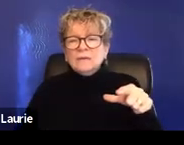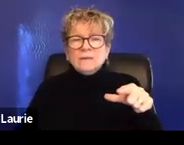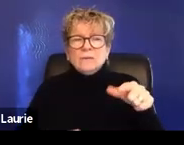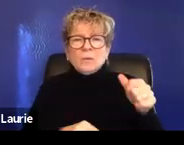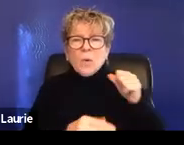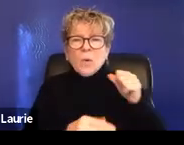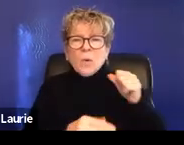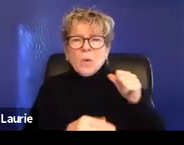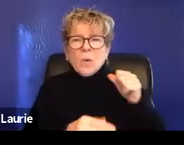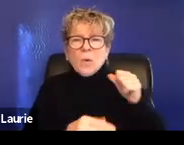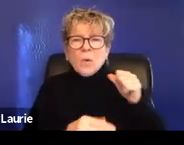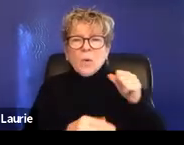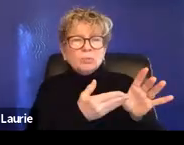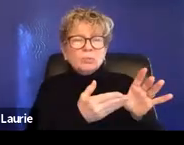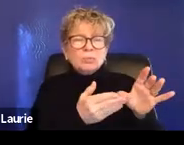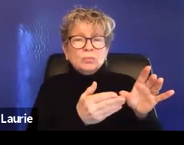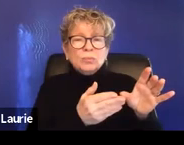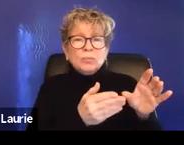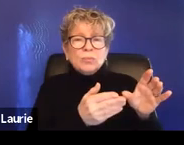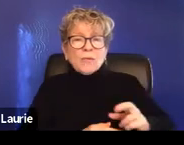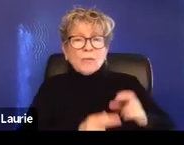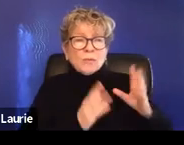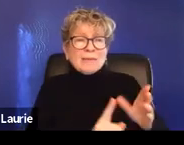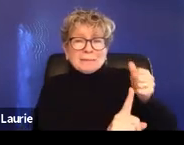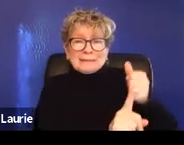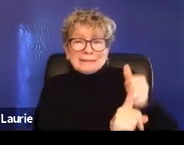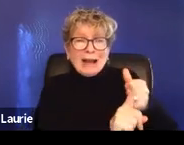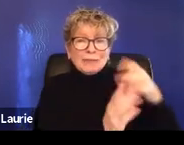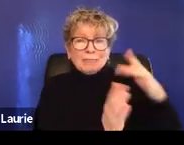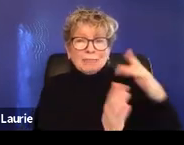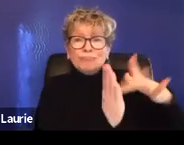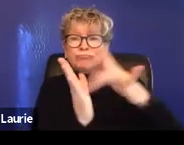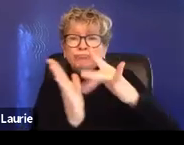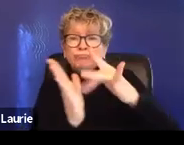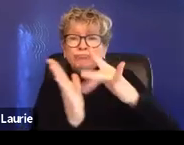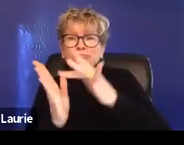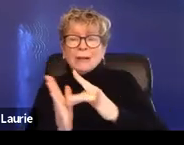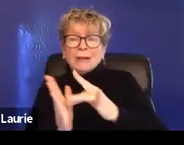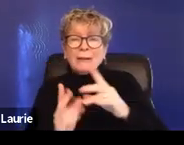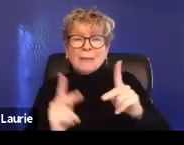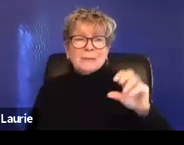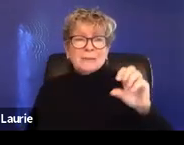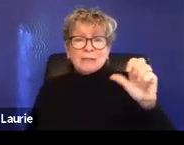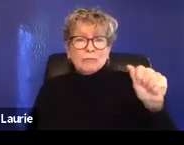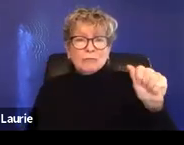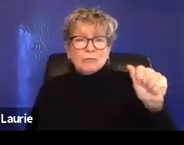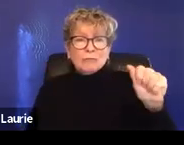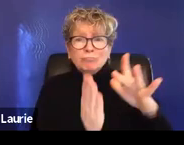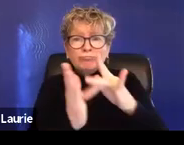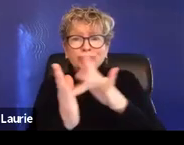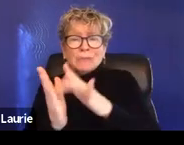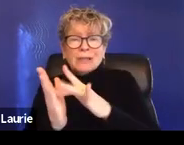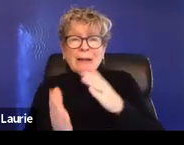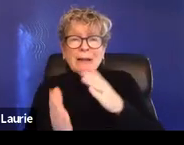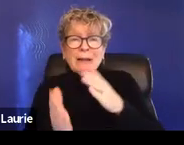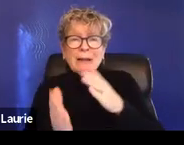a resident who's, you know, sexual assaulting other people, abusing other people, a protection order may be one way to